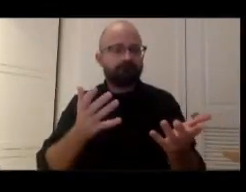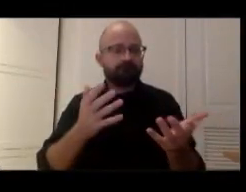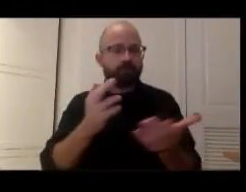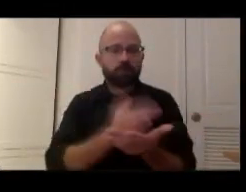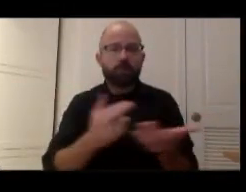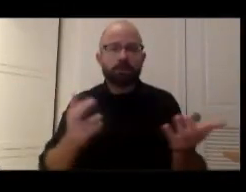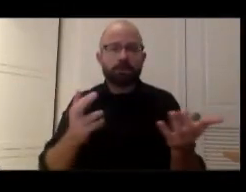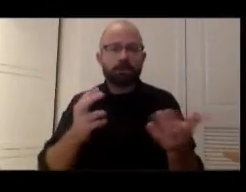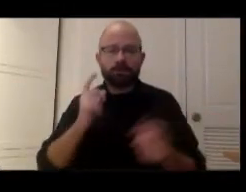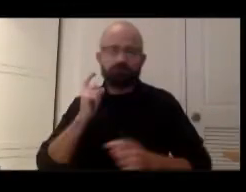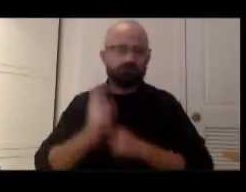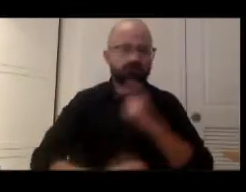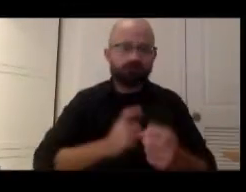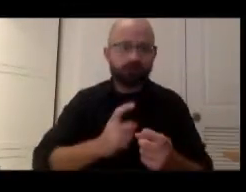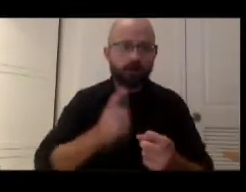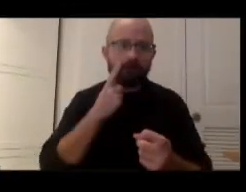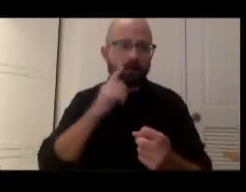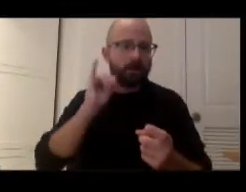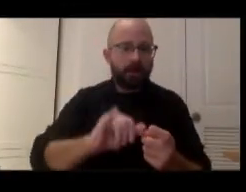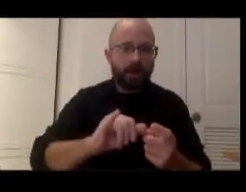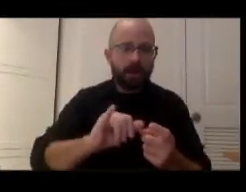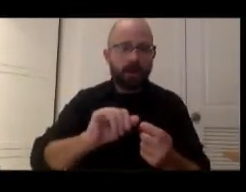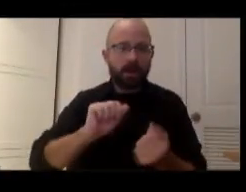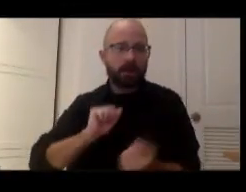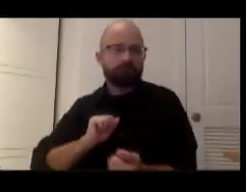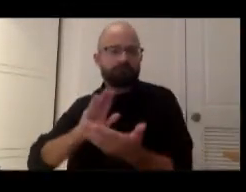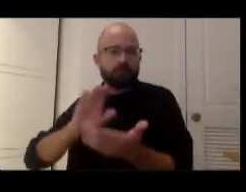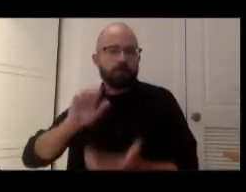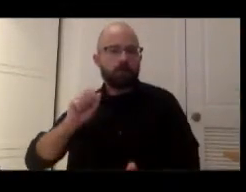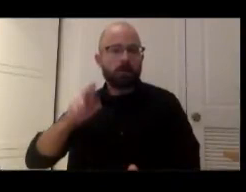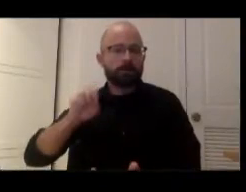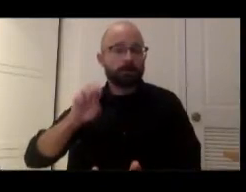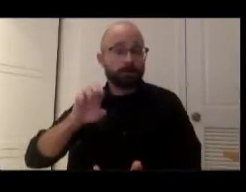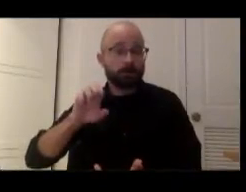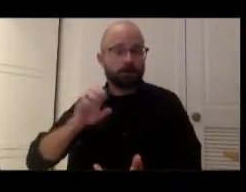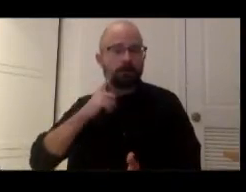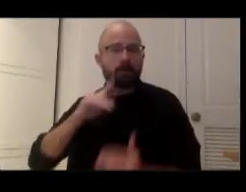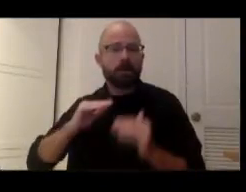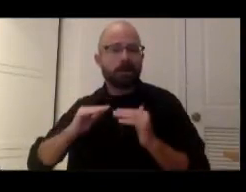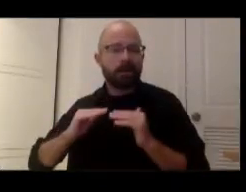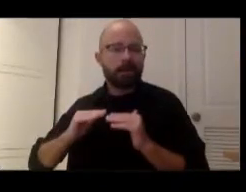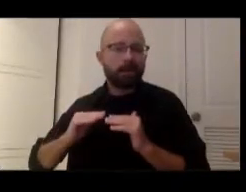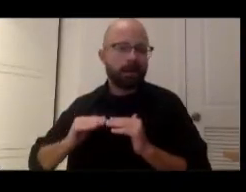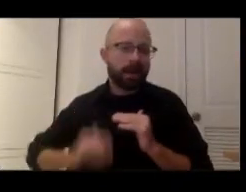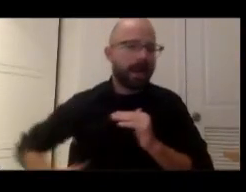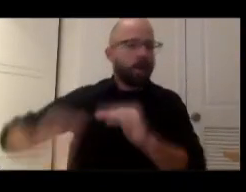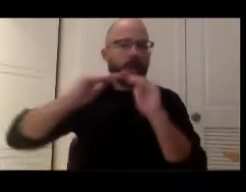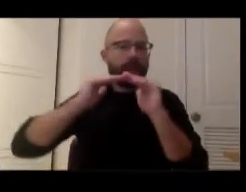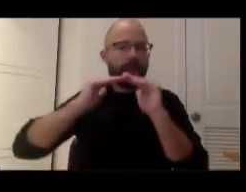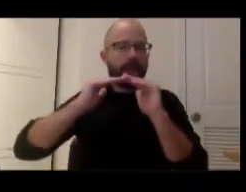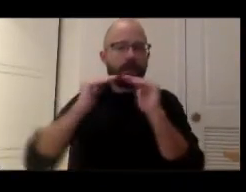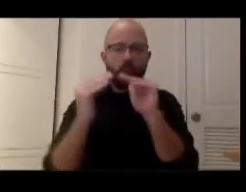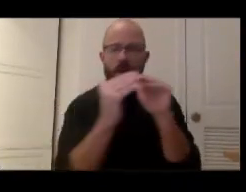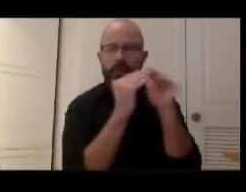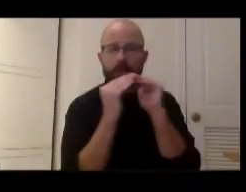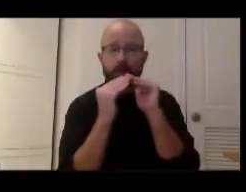cause of equity and equality in our country? We could choose not to, could we not?